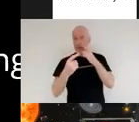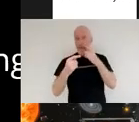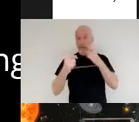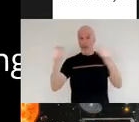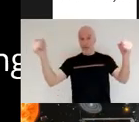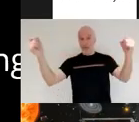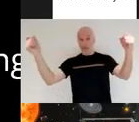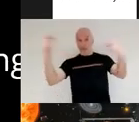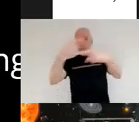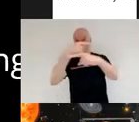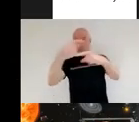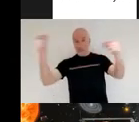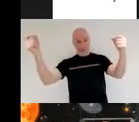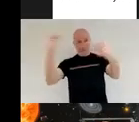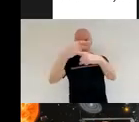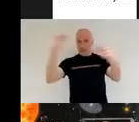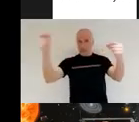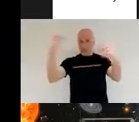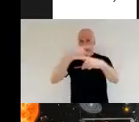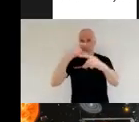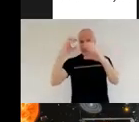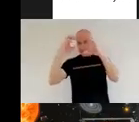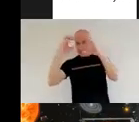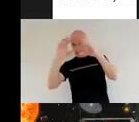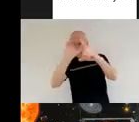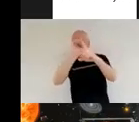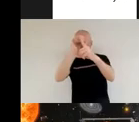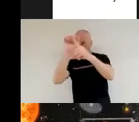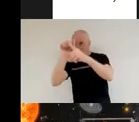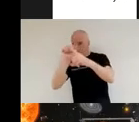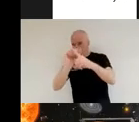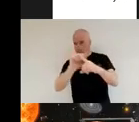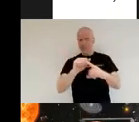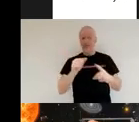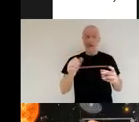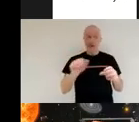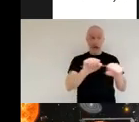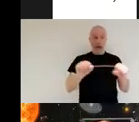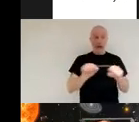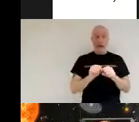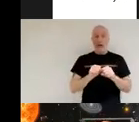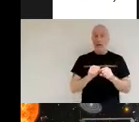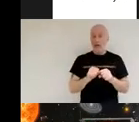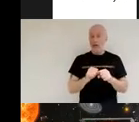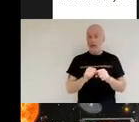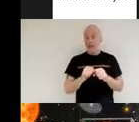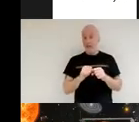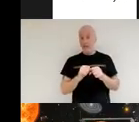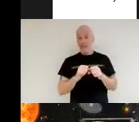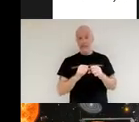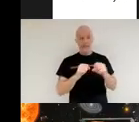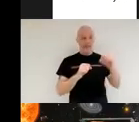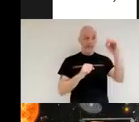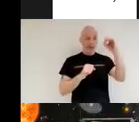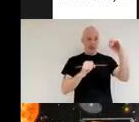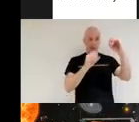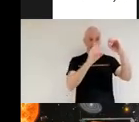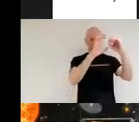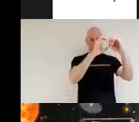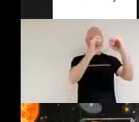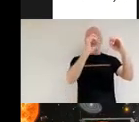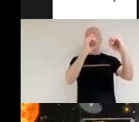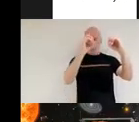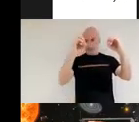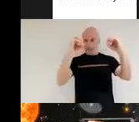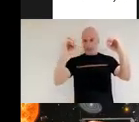into our own solar system in order to do all of this being an infrared telescope and